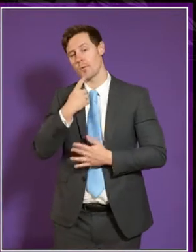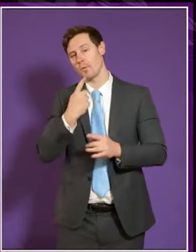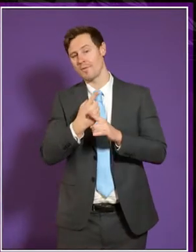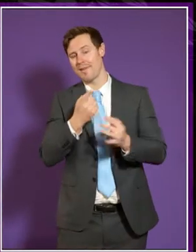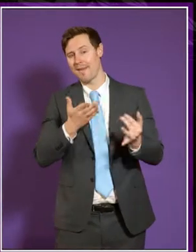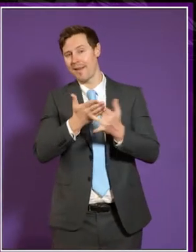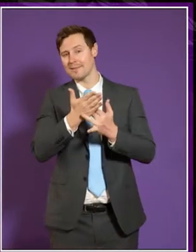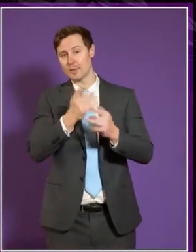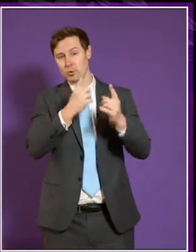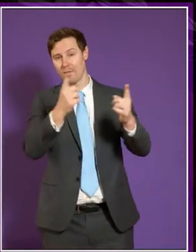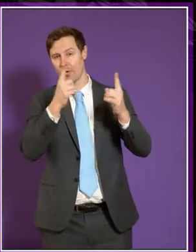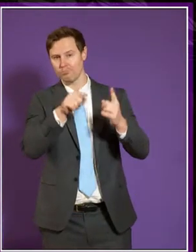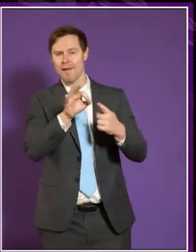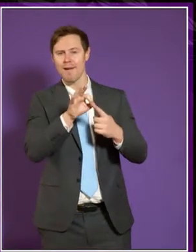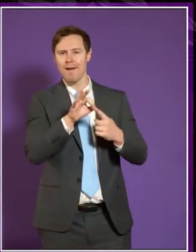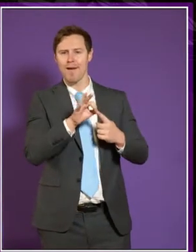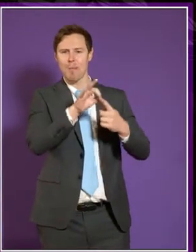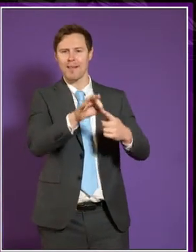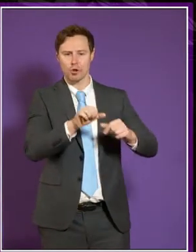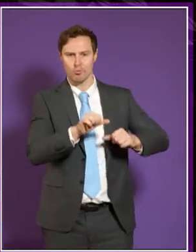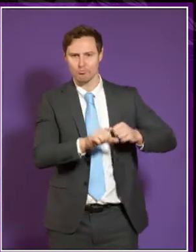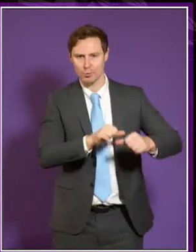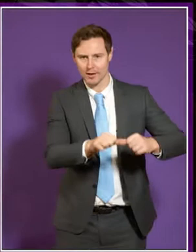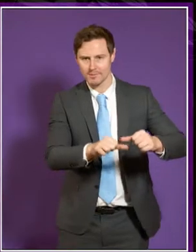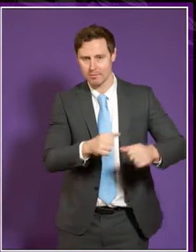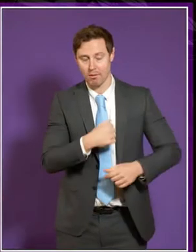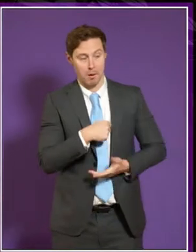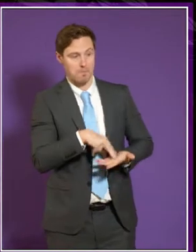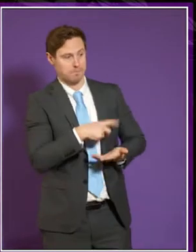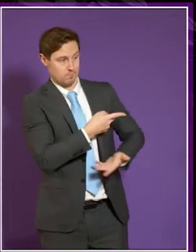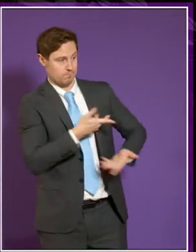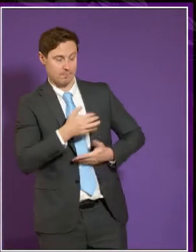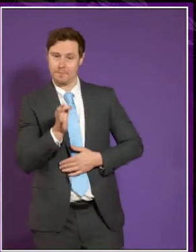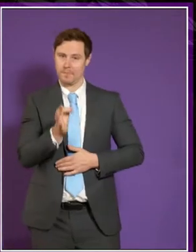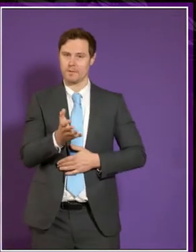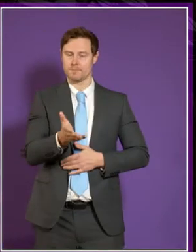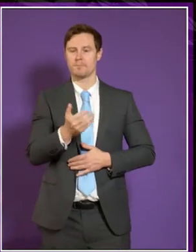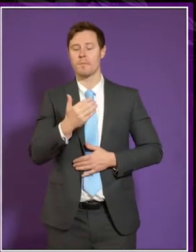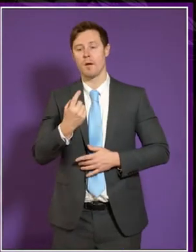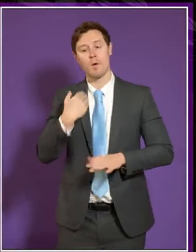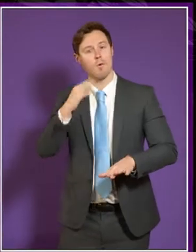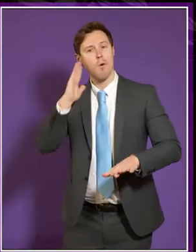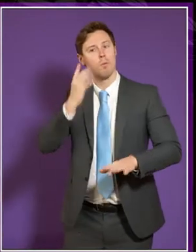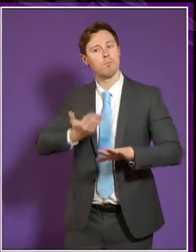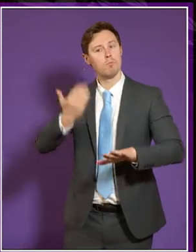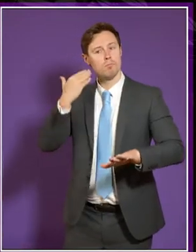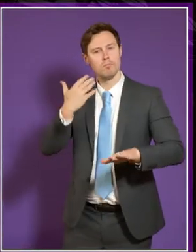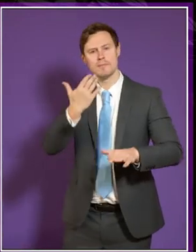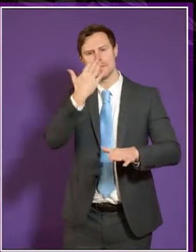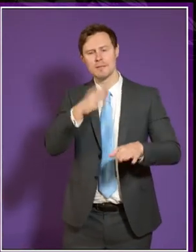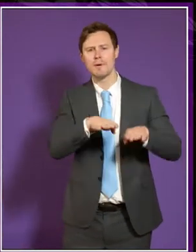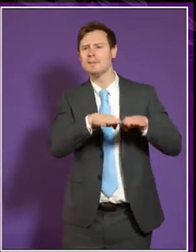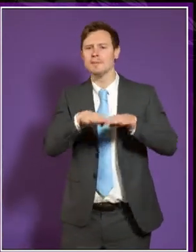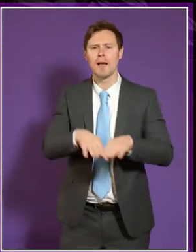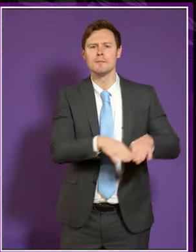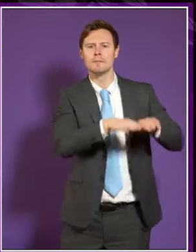through the application process, and I'm grateful that the convener has let me in. We heard when we were taking evidence that there is a very standardised form of